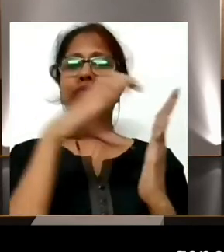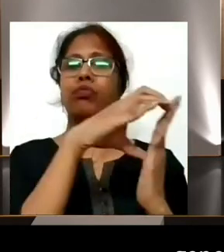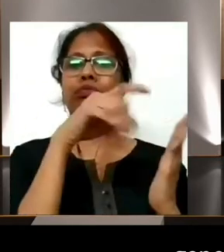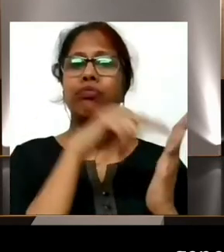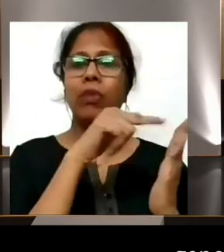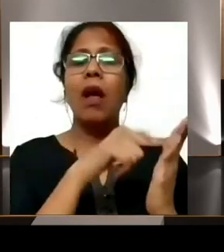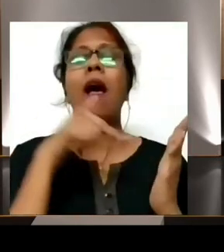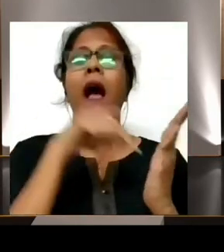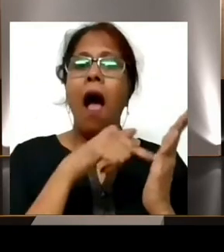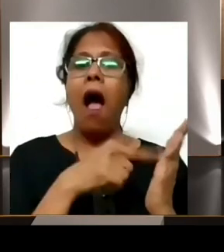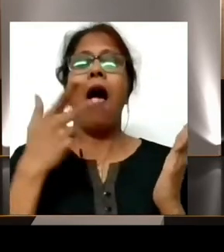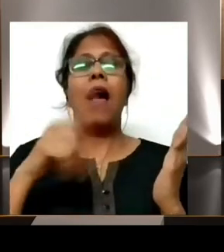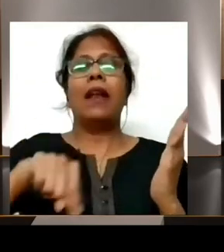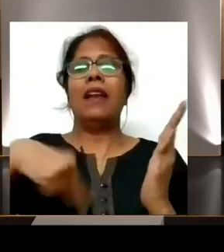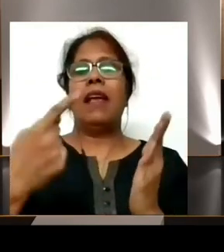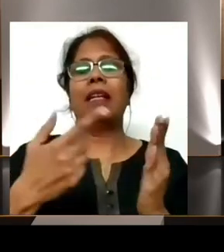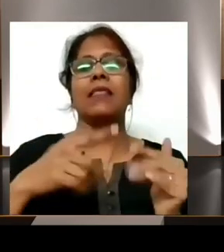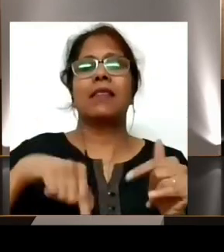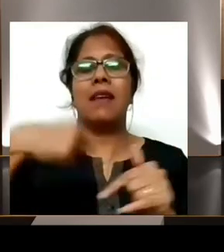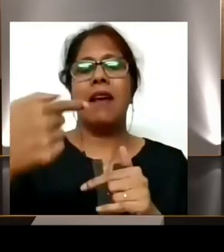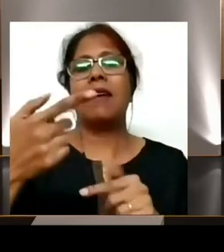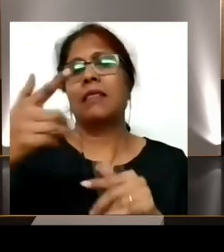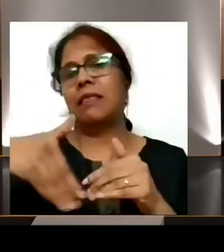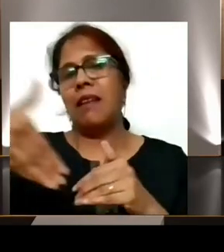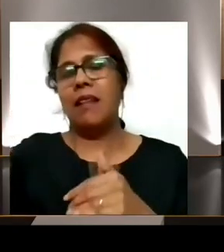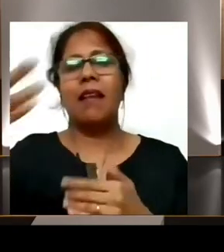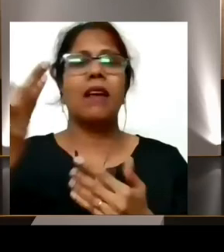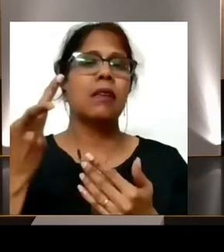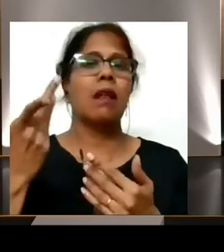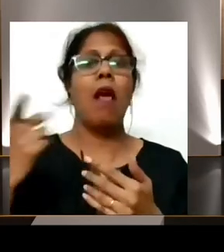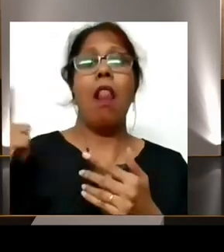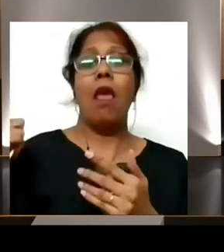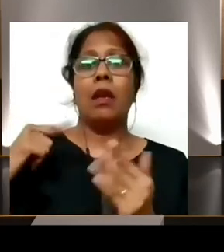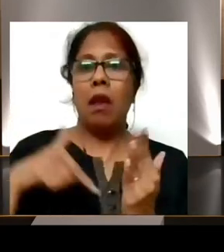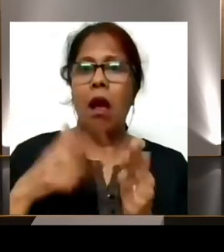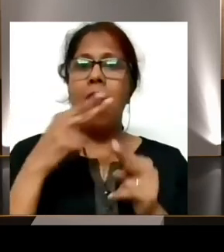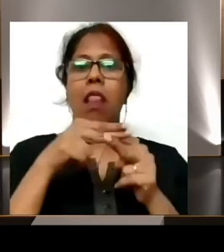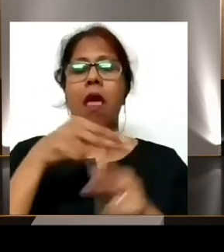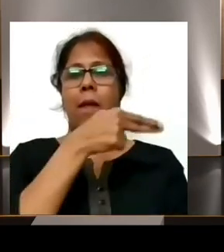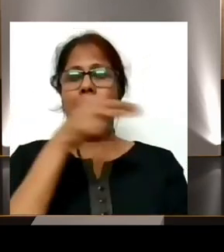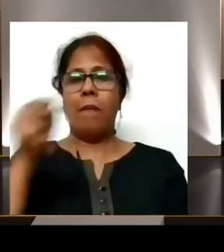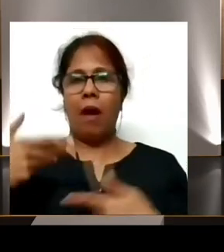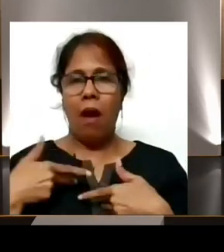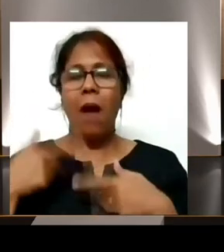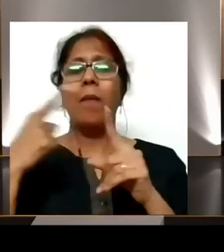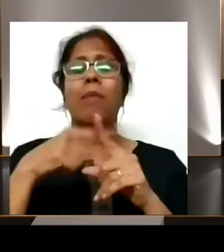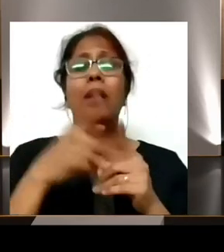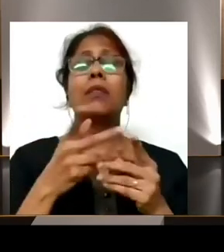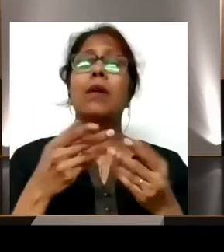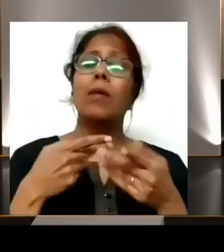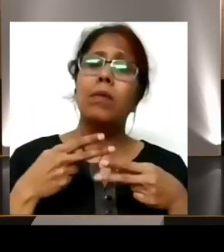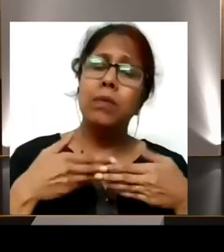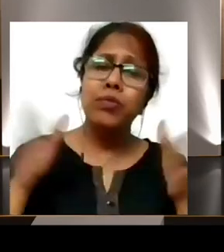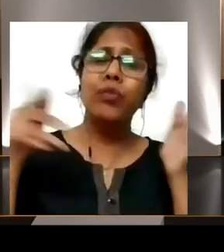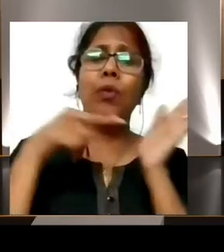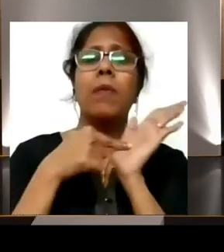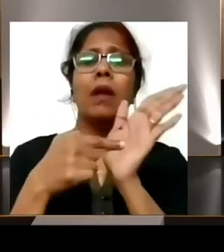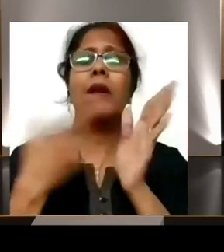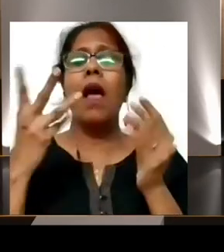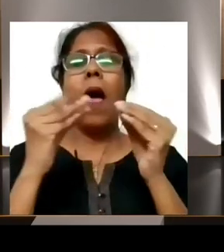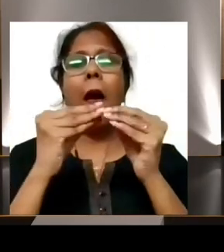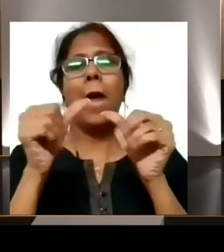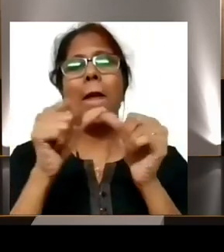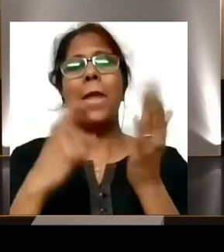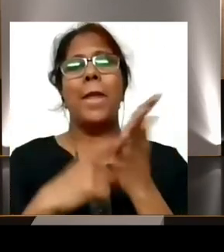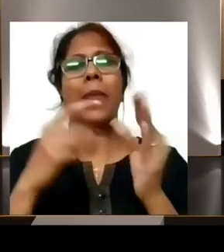to my likeness to inspire younger girls that they can be anything. But what